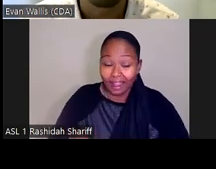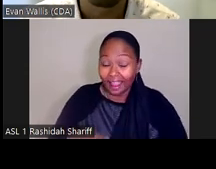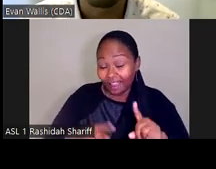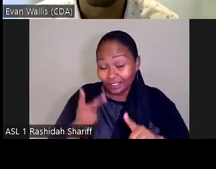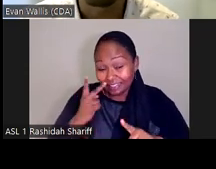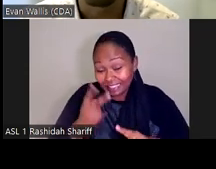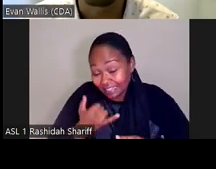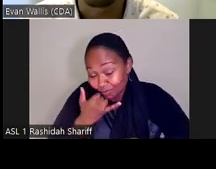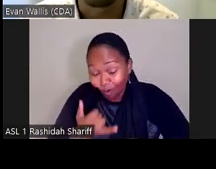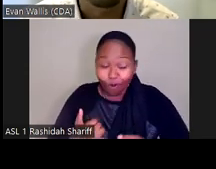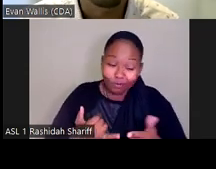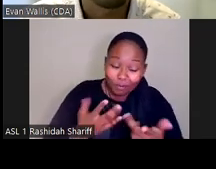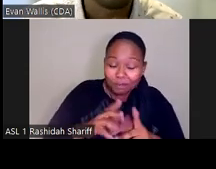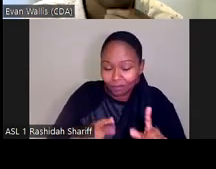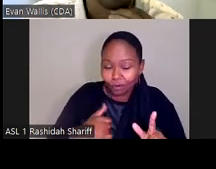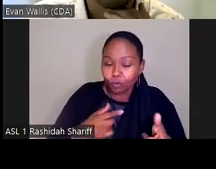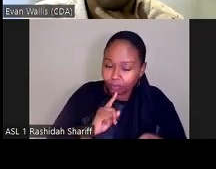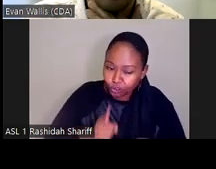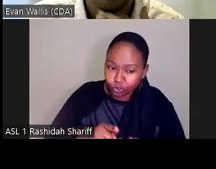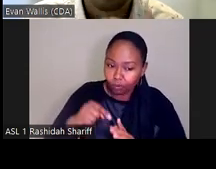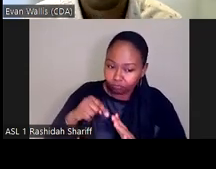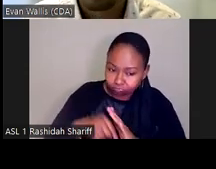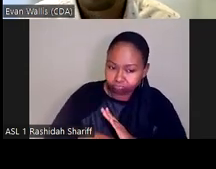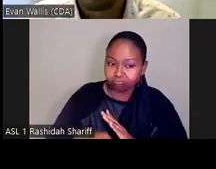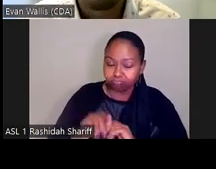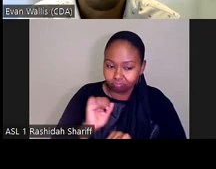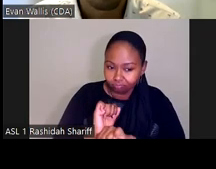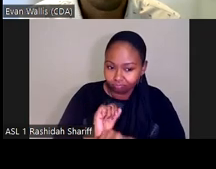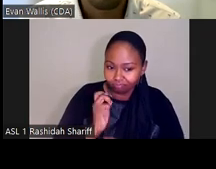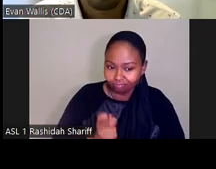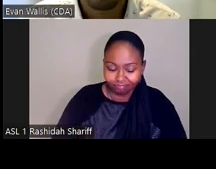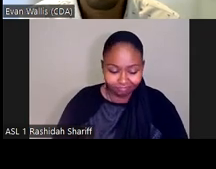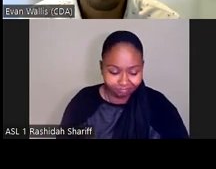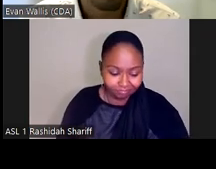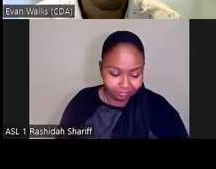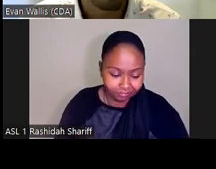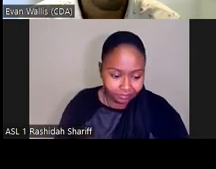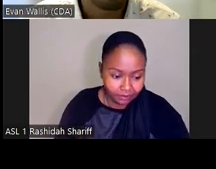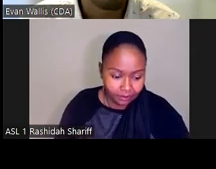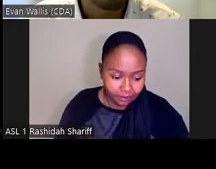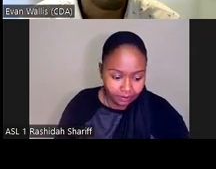just want to make sure we do our due diligence on the math. So in the next slide,